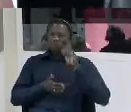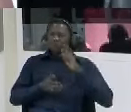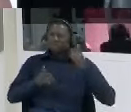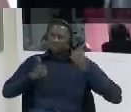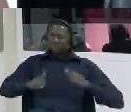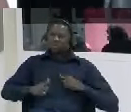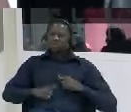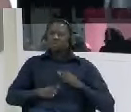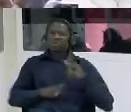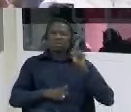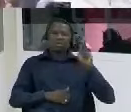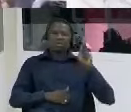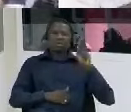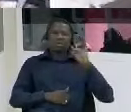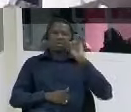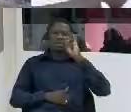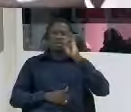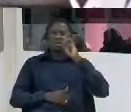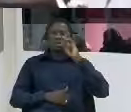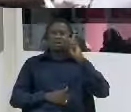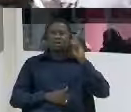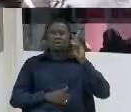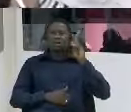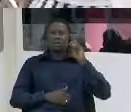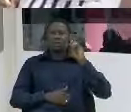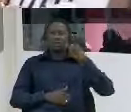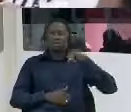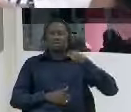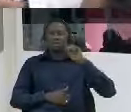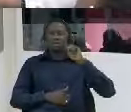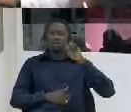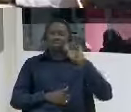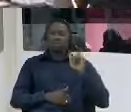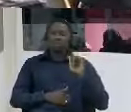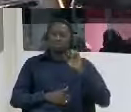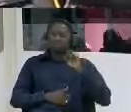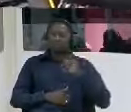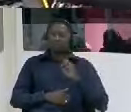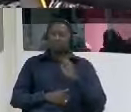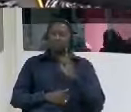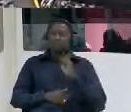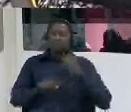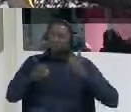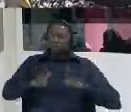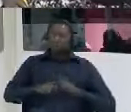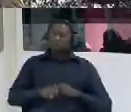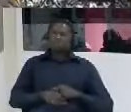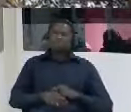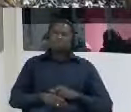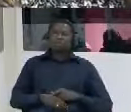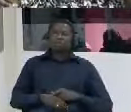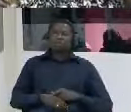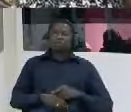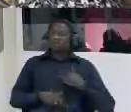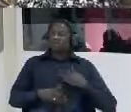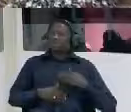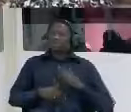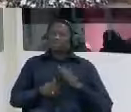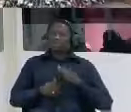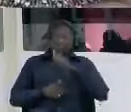with your kidneys yes the kidneys are malfunctioning and they are at a very bad stage now